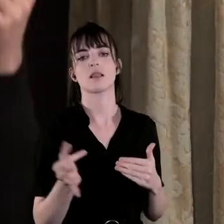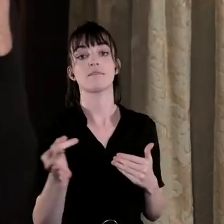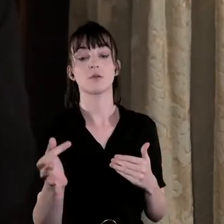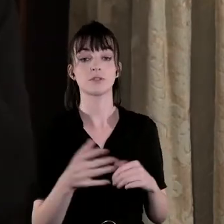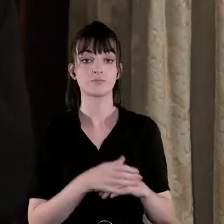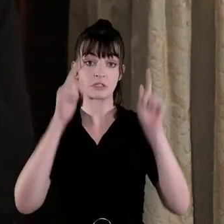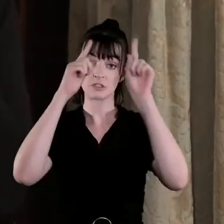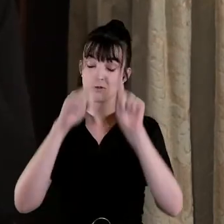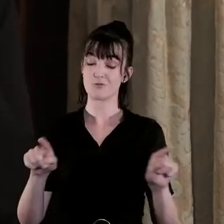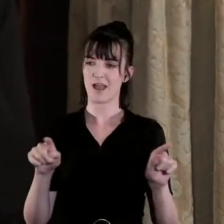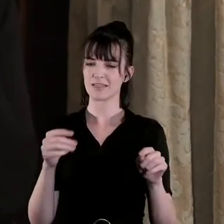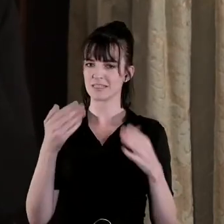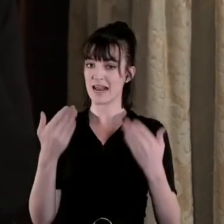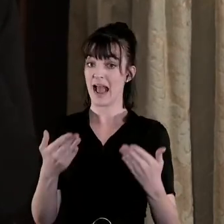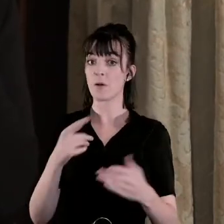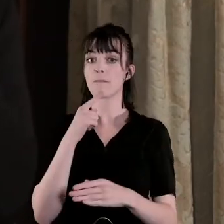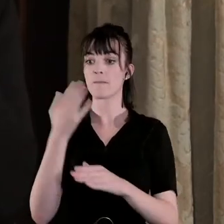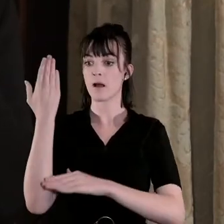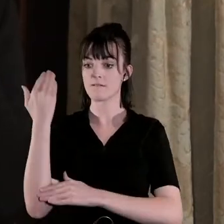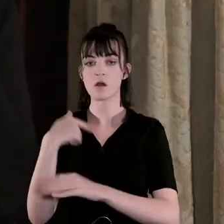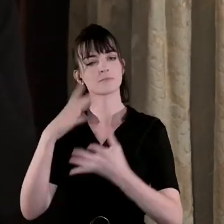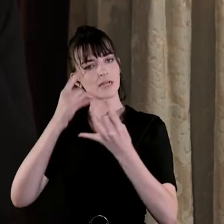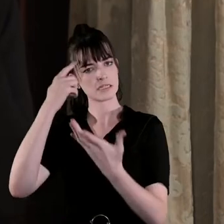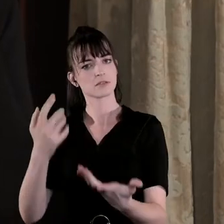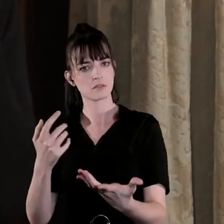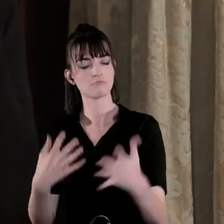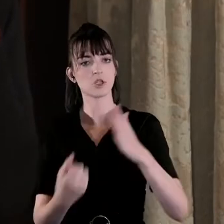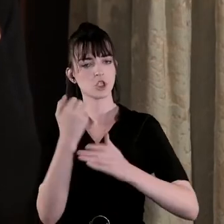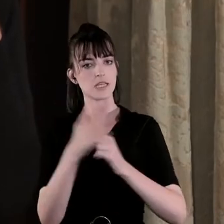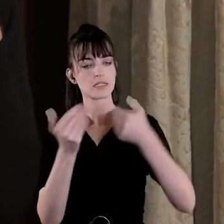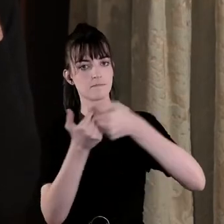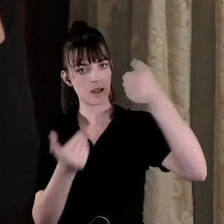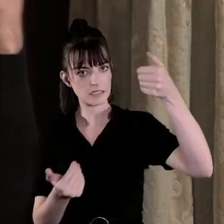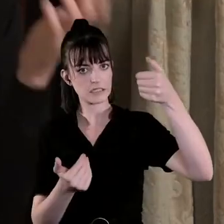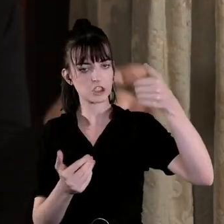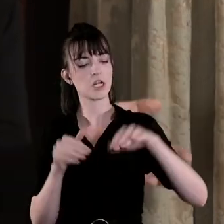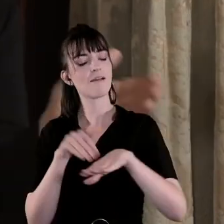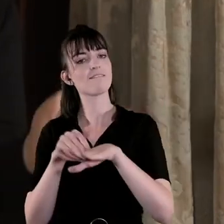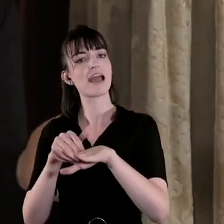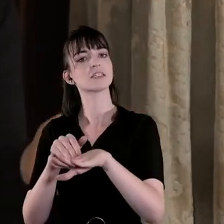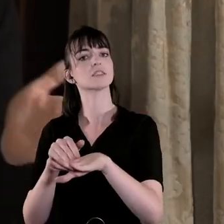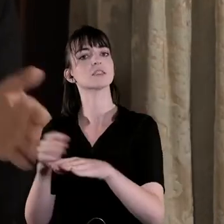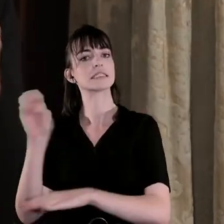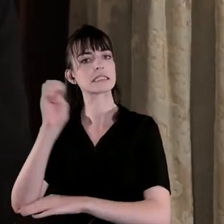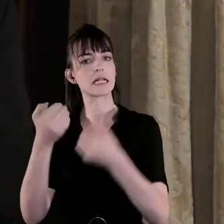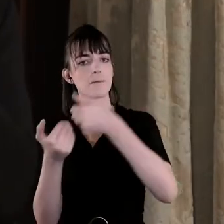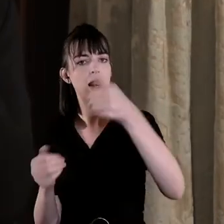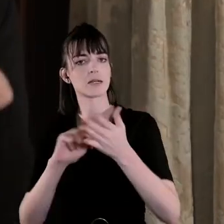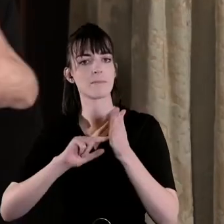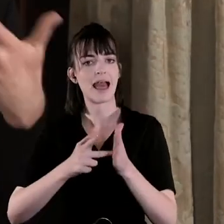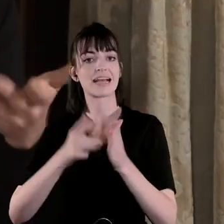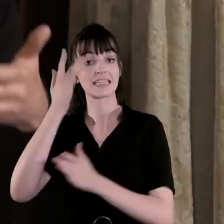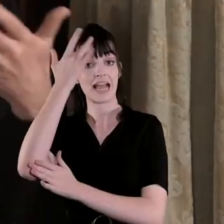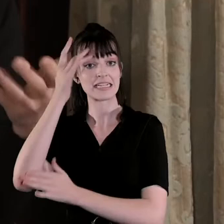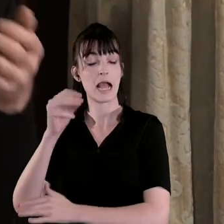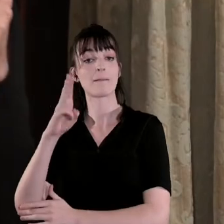perspective now but the perceived success of partition in Ireland actually shaped British partition plans in Palestine and in India in decades to come